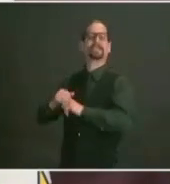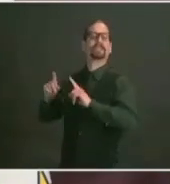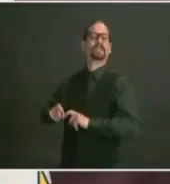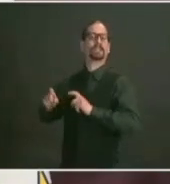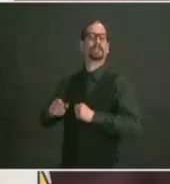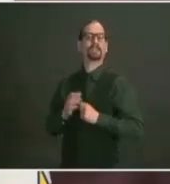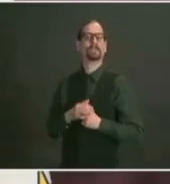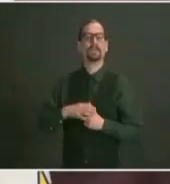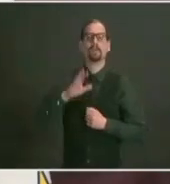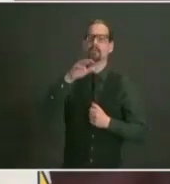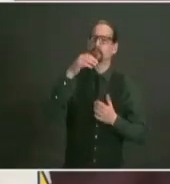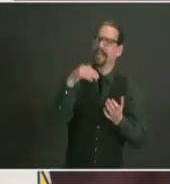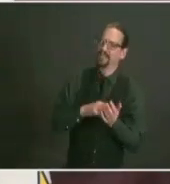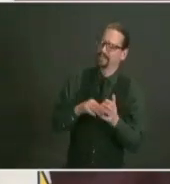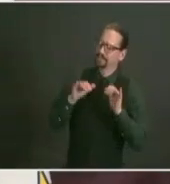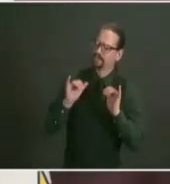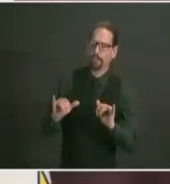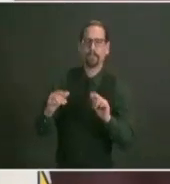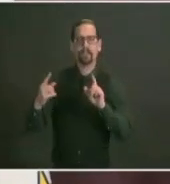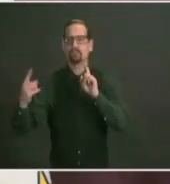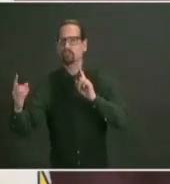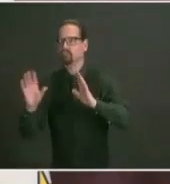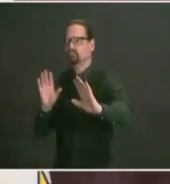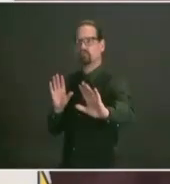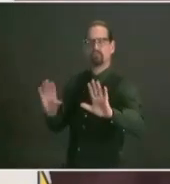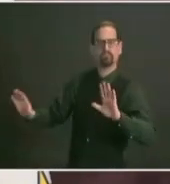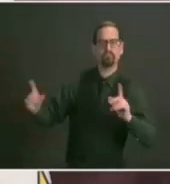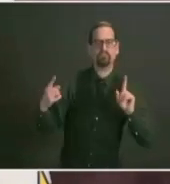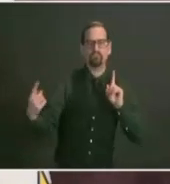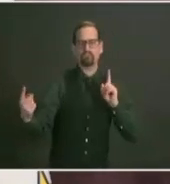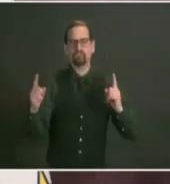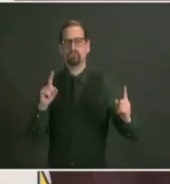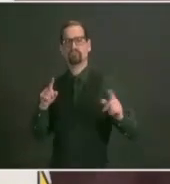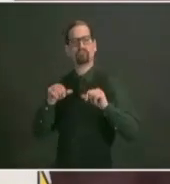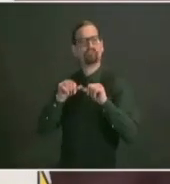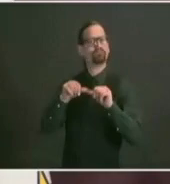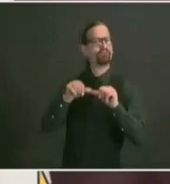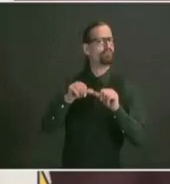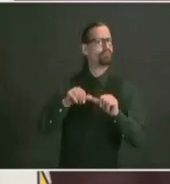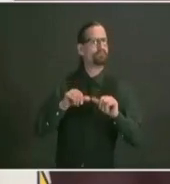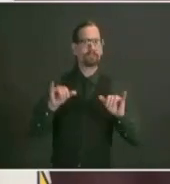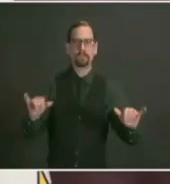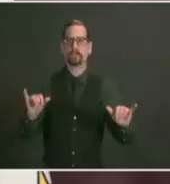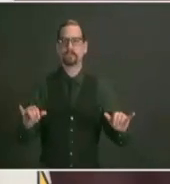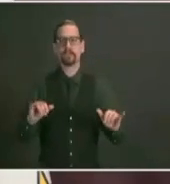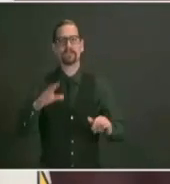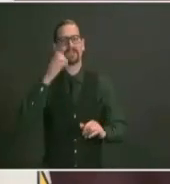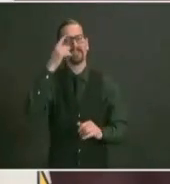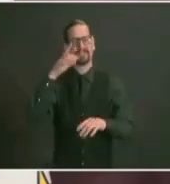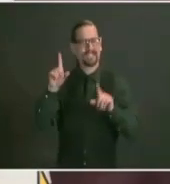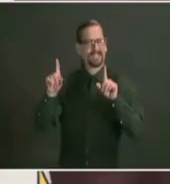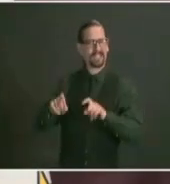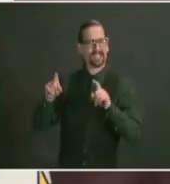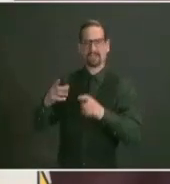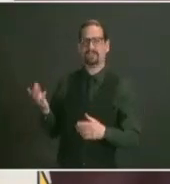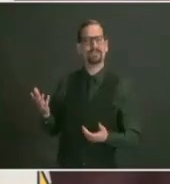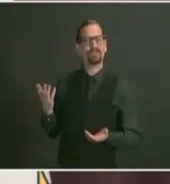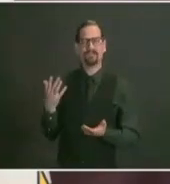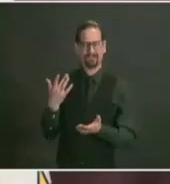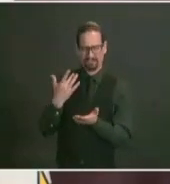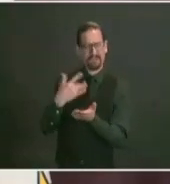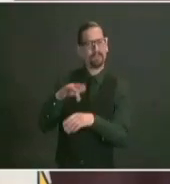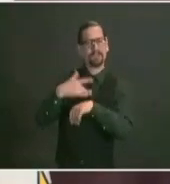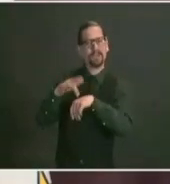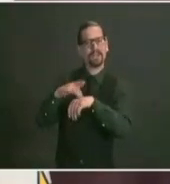that we have to stay safe our testing is fast it's easy and it's free go to portal